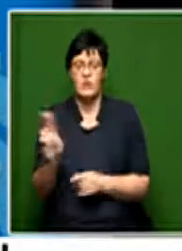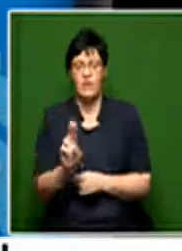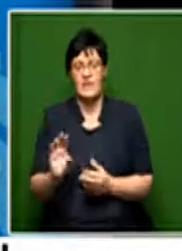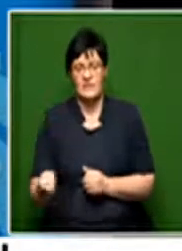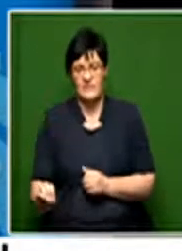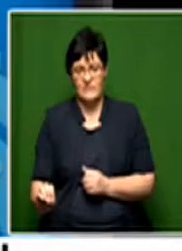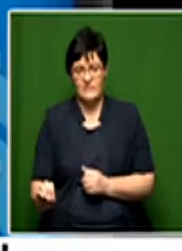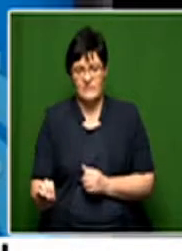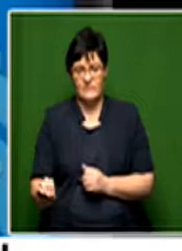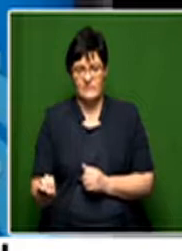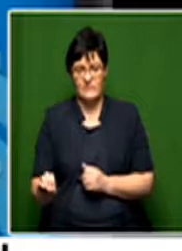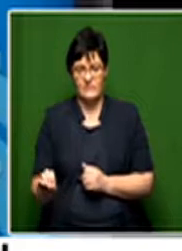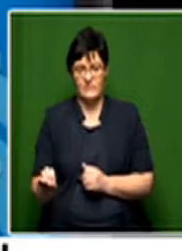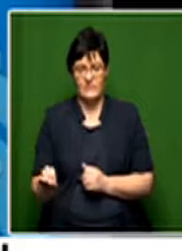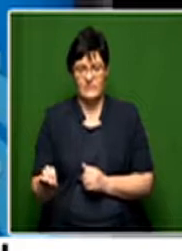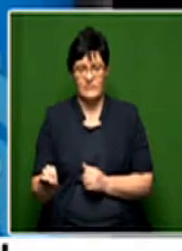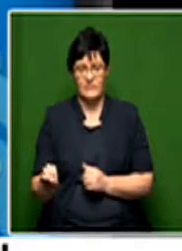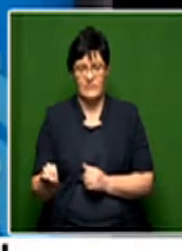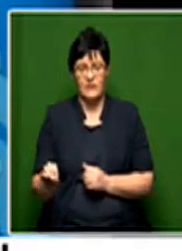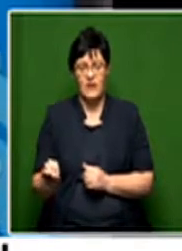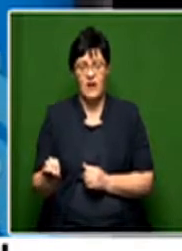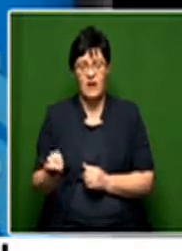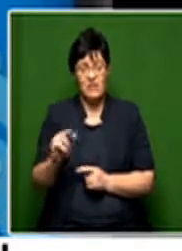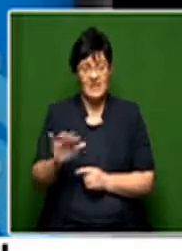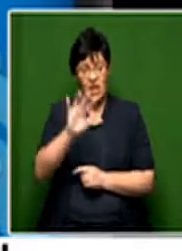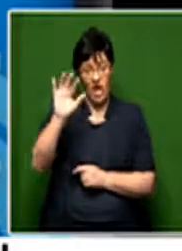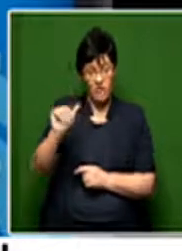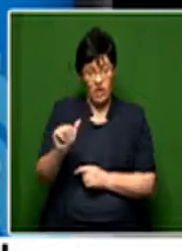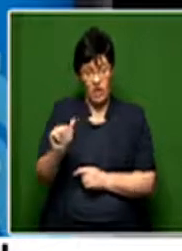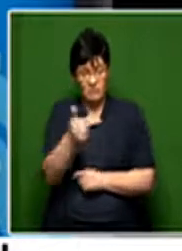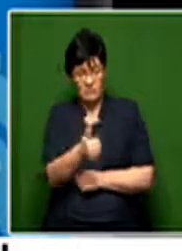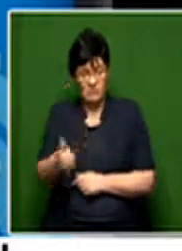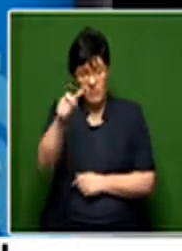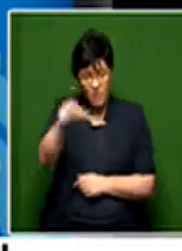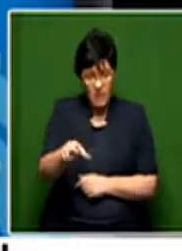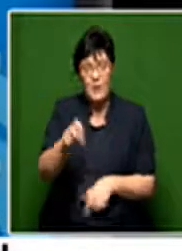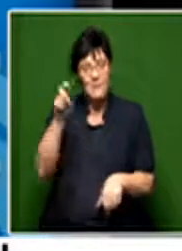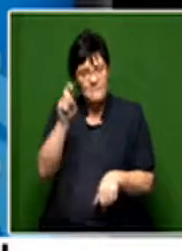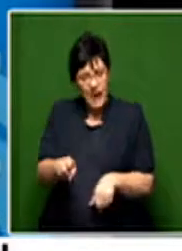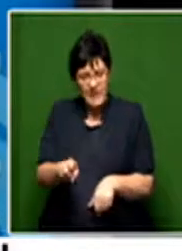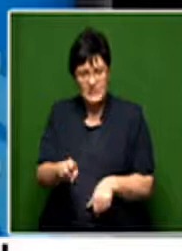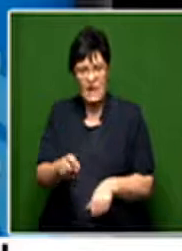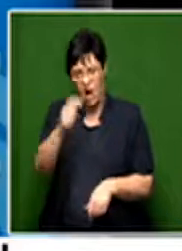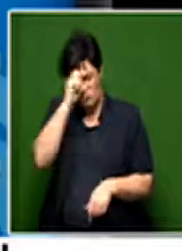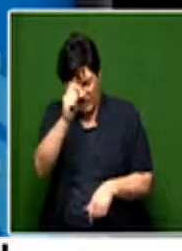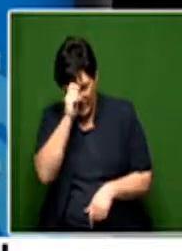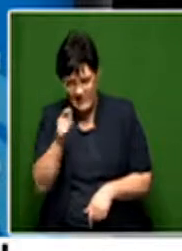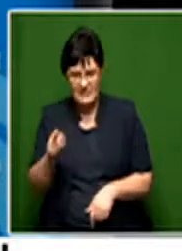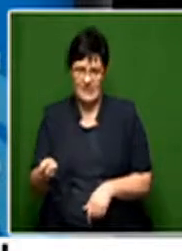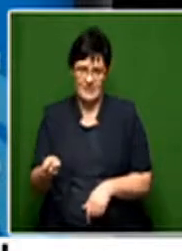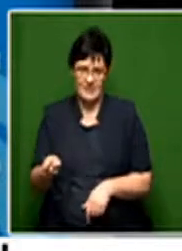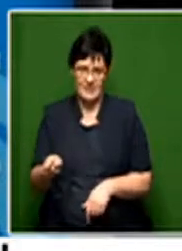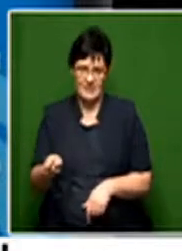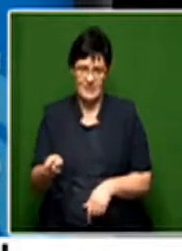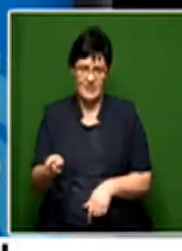blood. And so the authorities in South Africa need to recover, to acknowledge